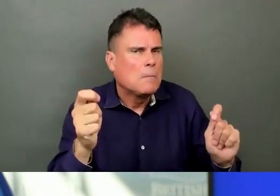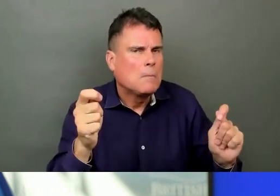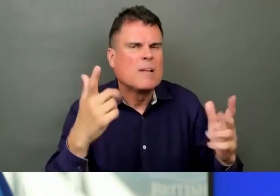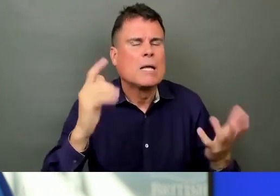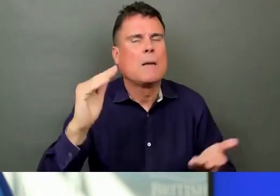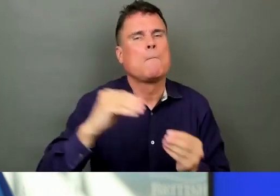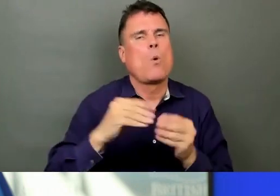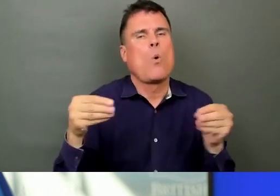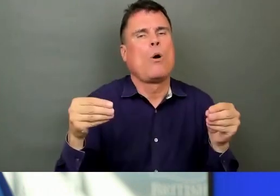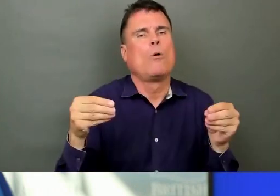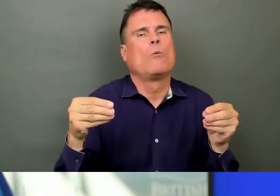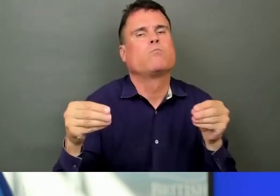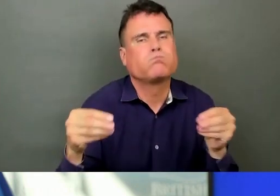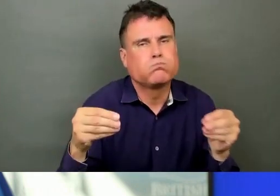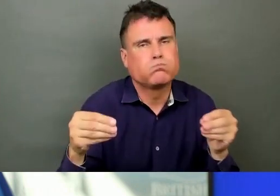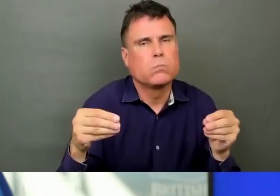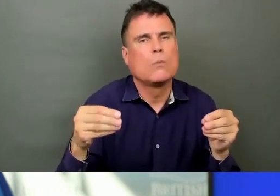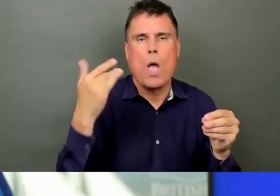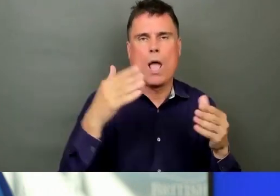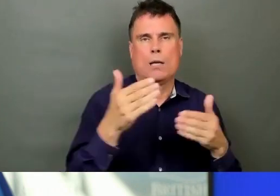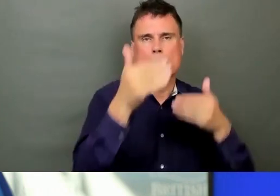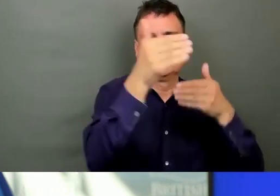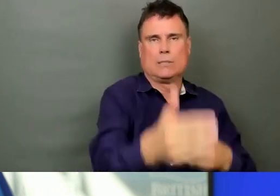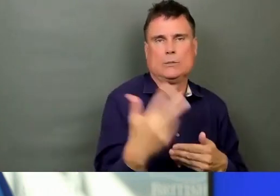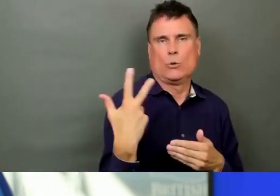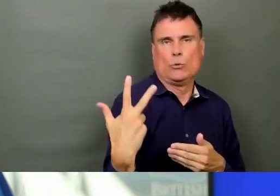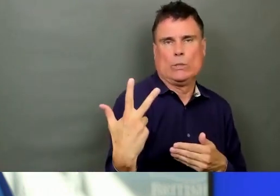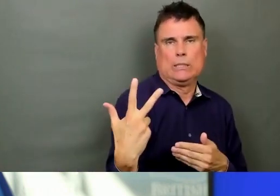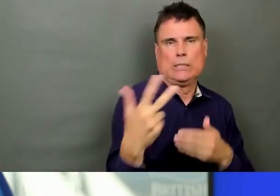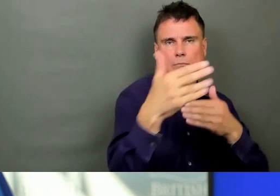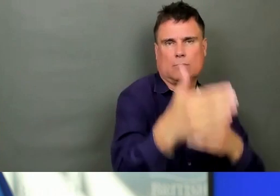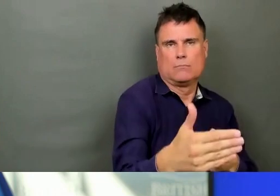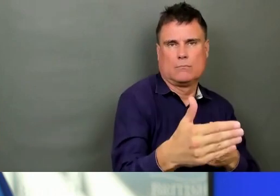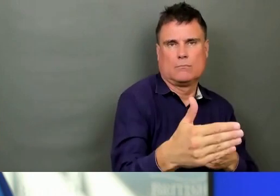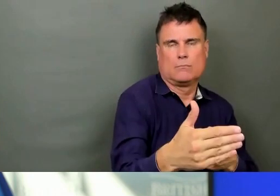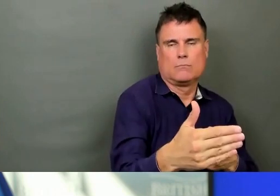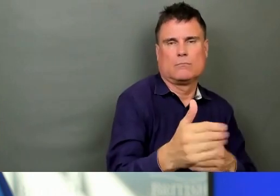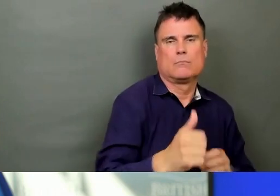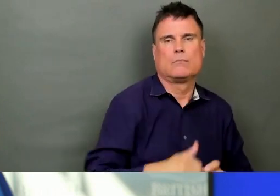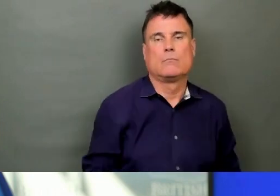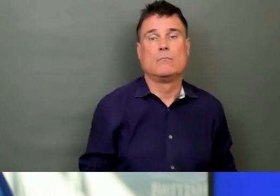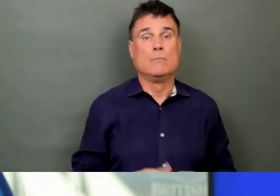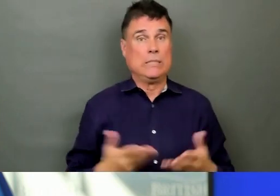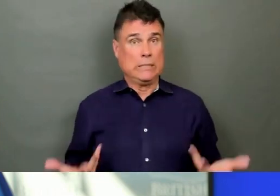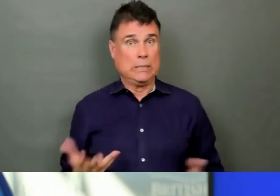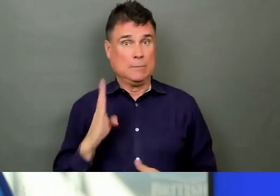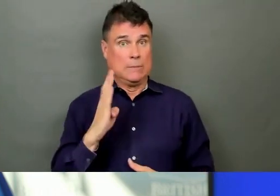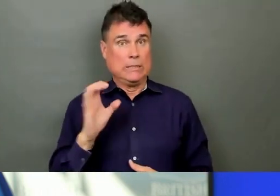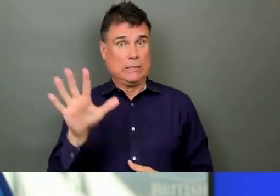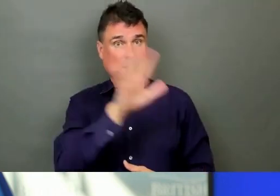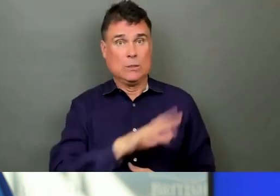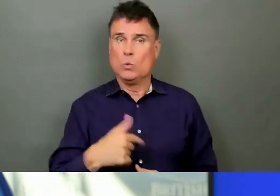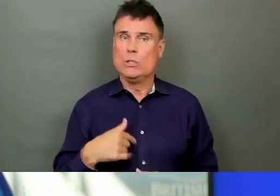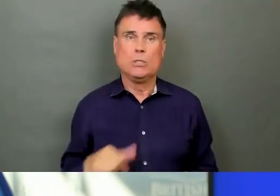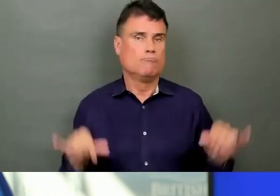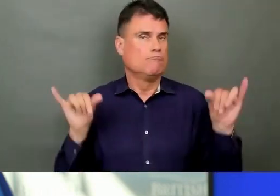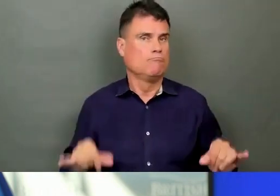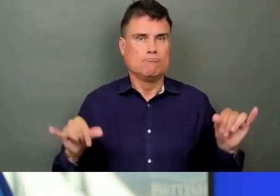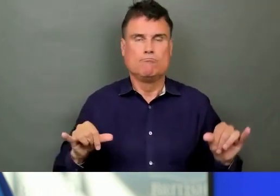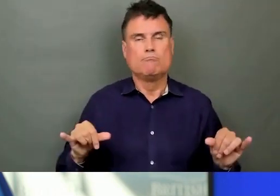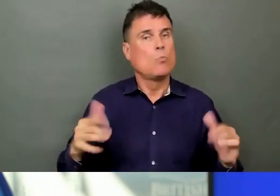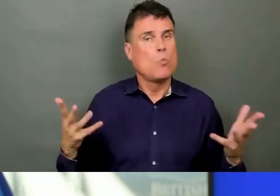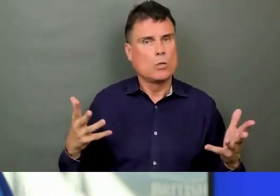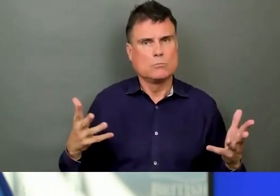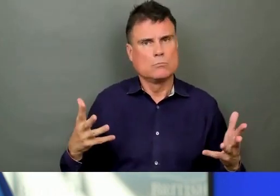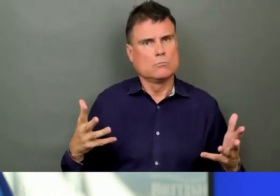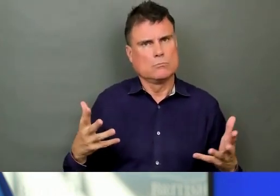determined to help people with COVID-19. And I want to say this, no one, no one needs to